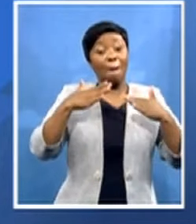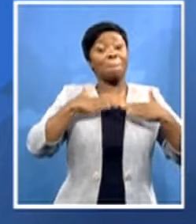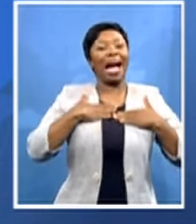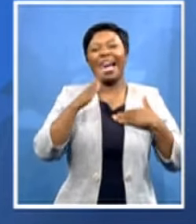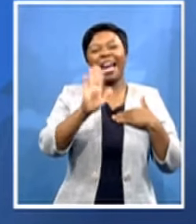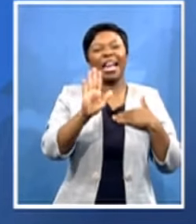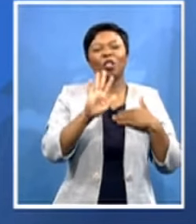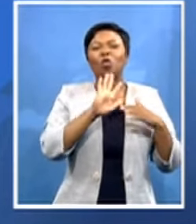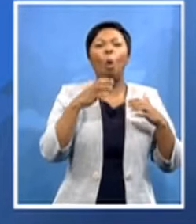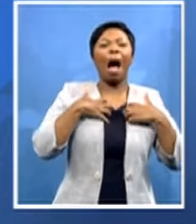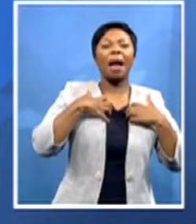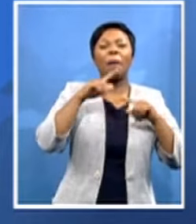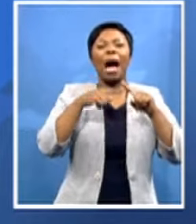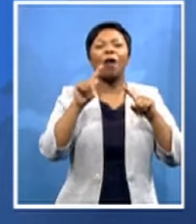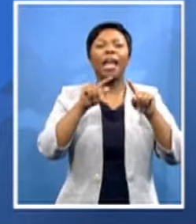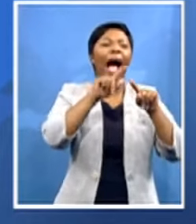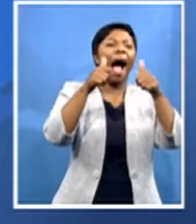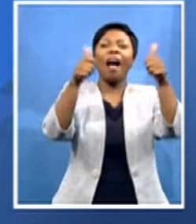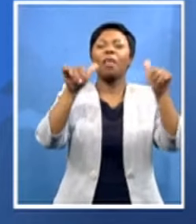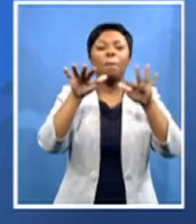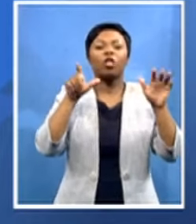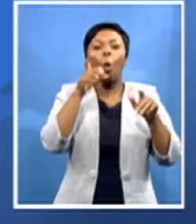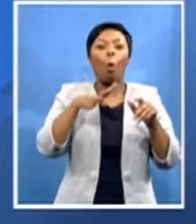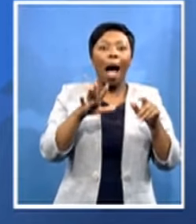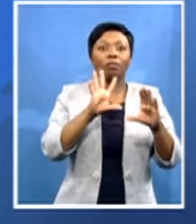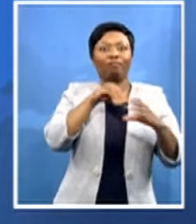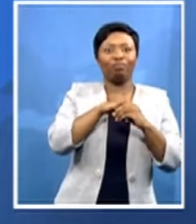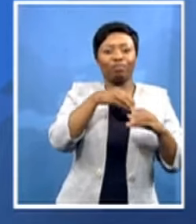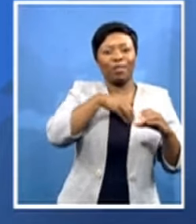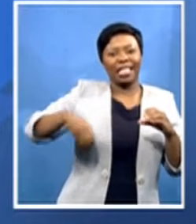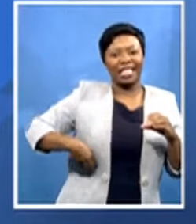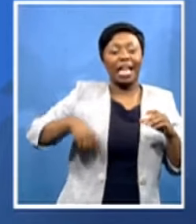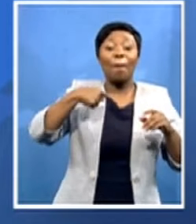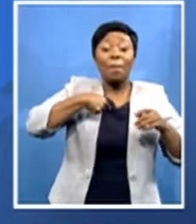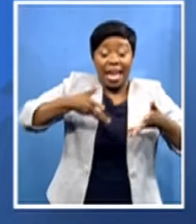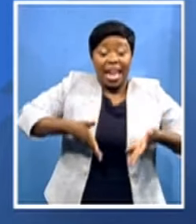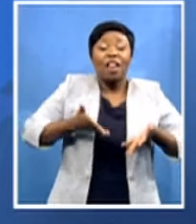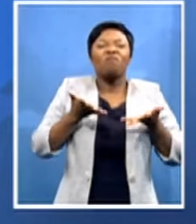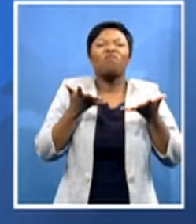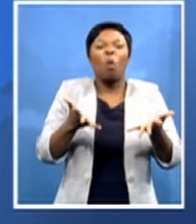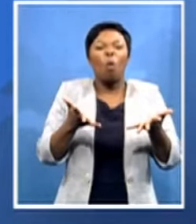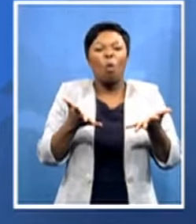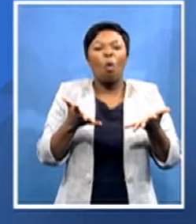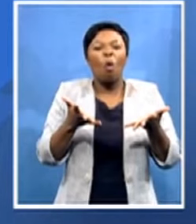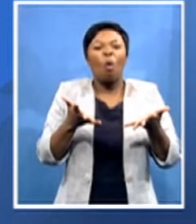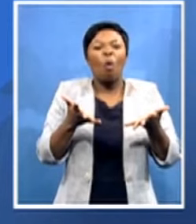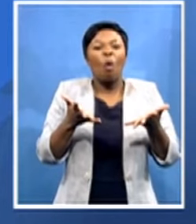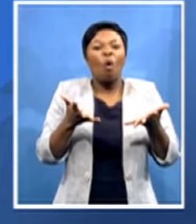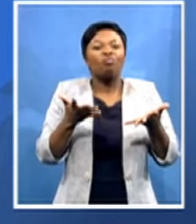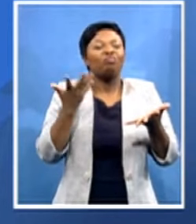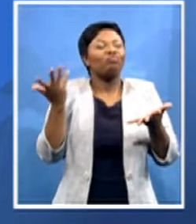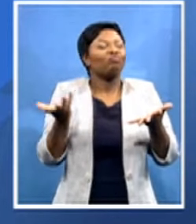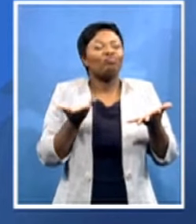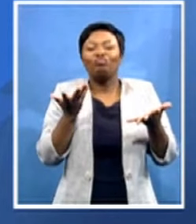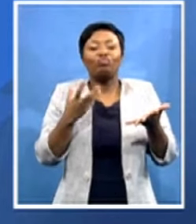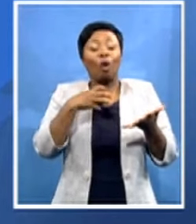is contesting my candidate i am here to speak uh for my own candidate the